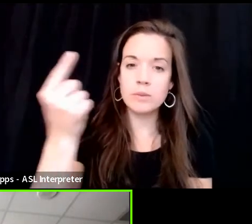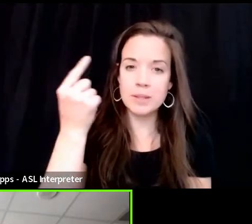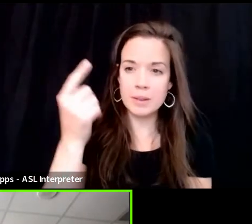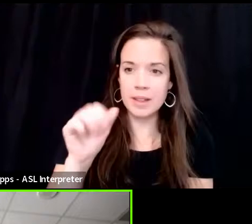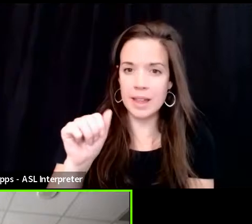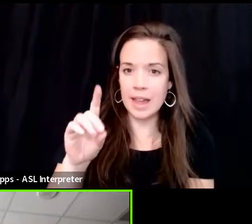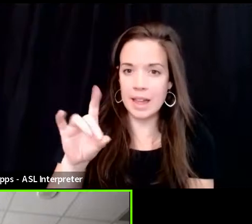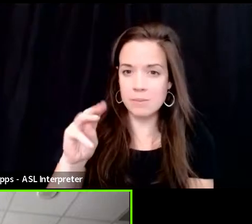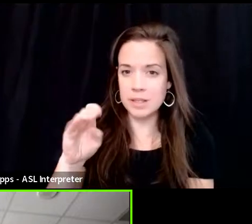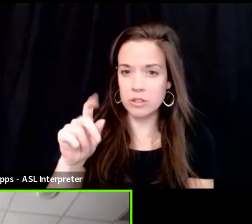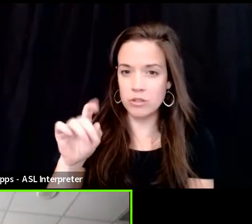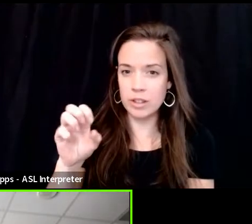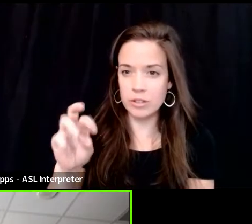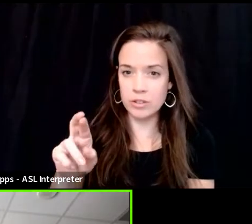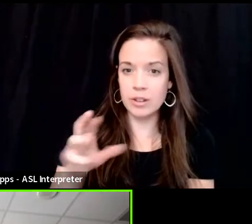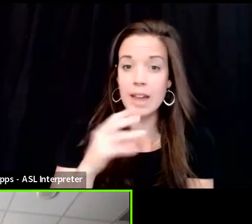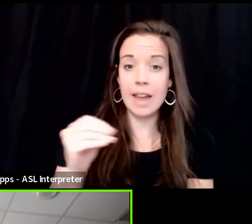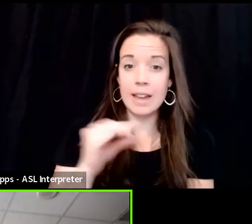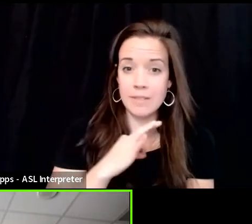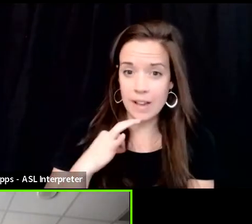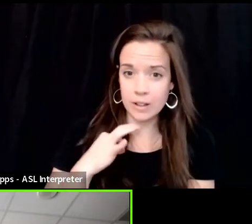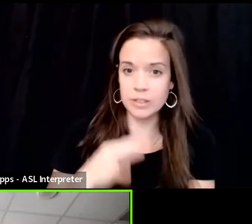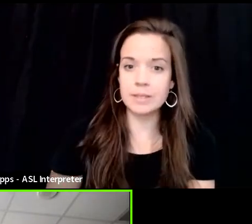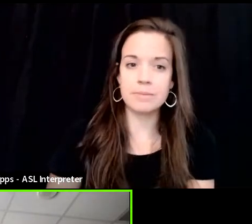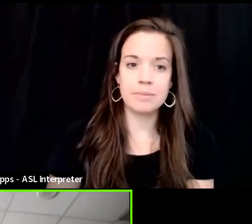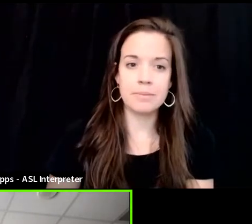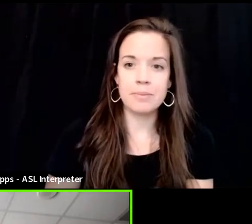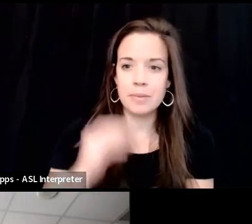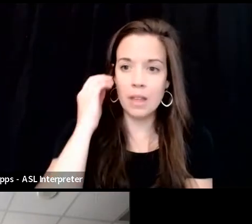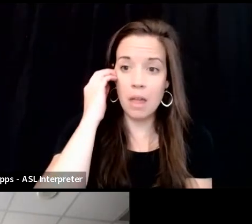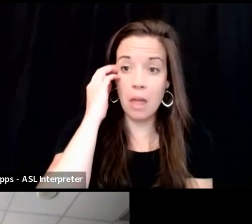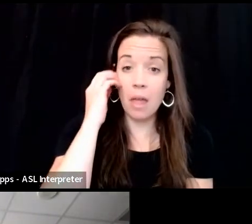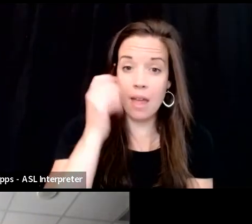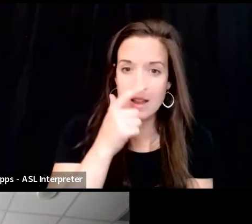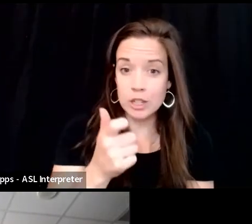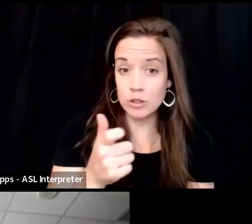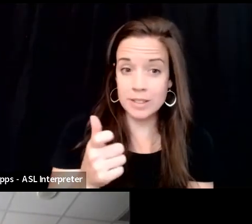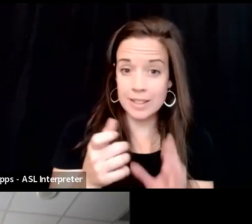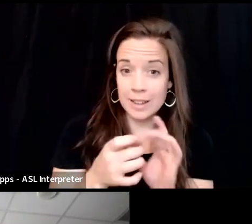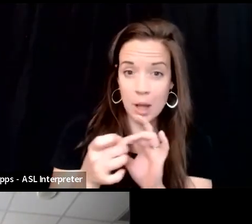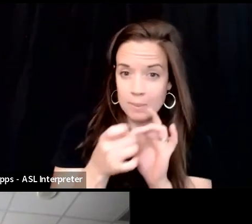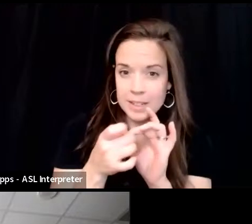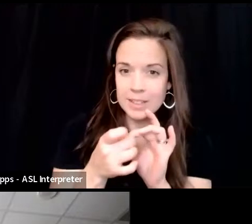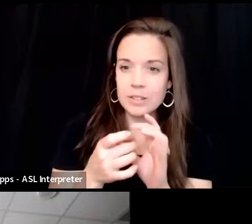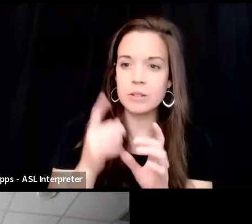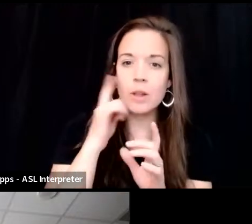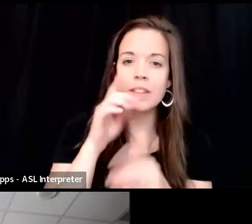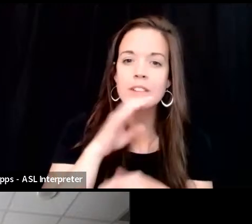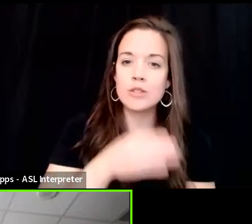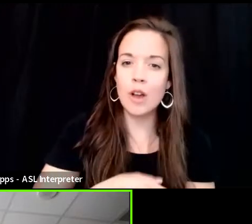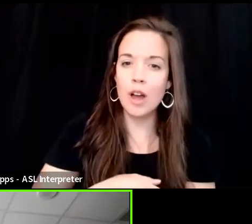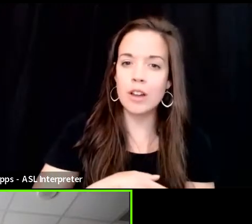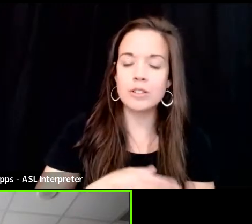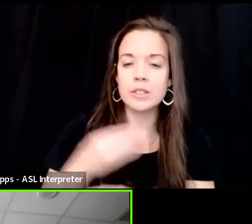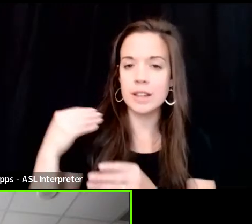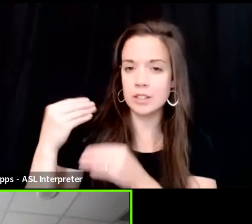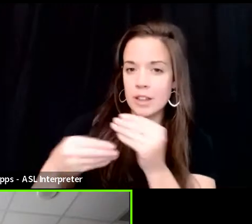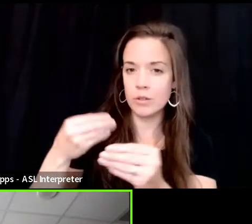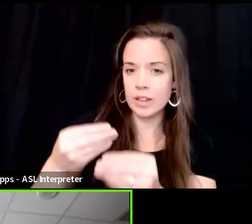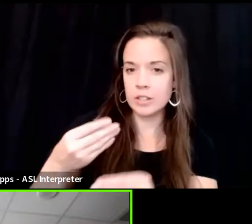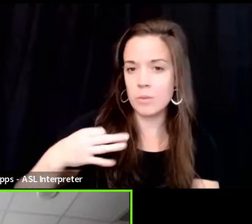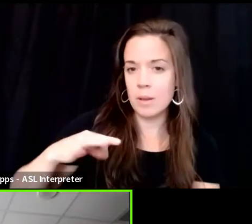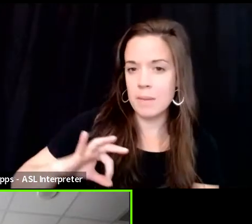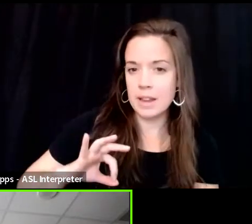professional staff, and a faculty member. Interesting combination. Do you think your daughter's generation will benefit from the